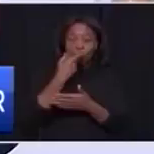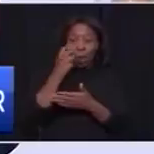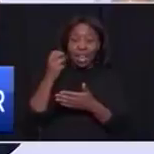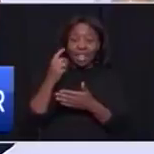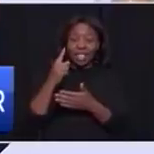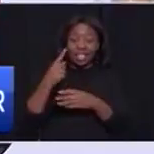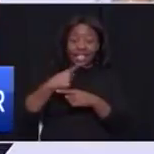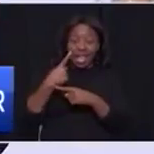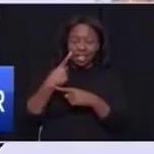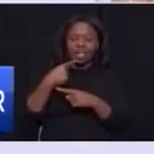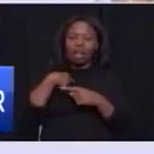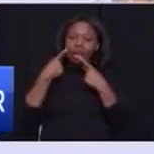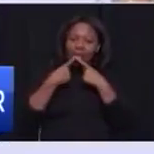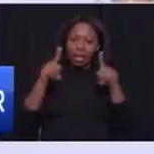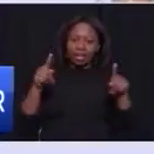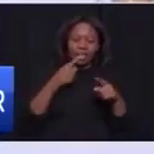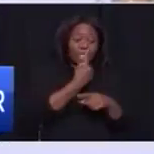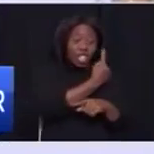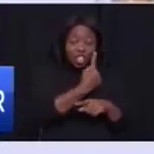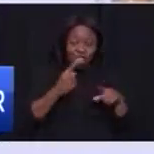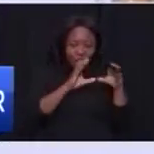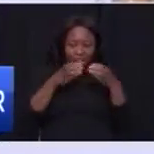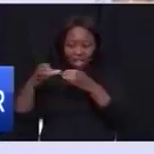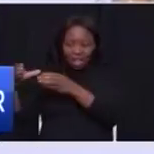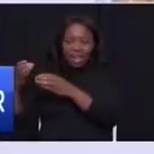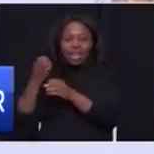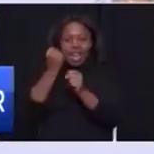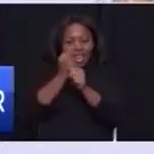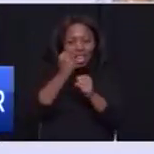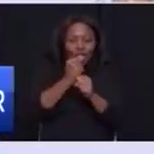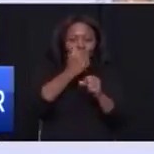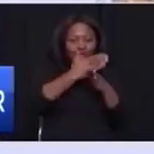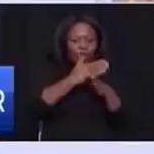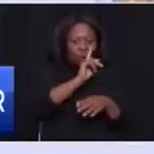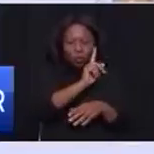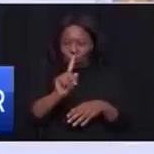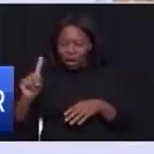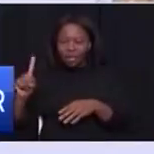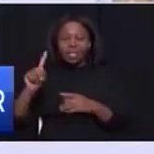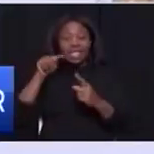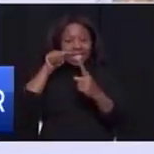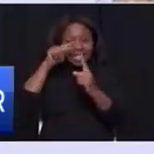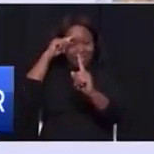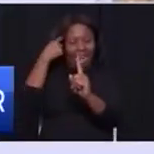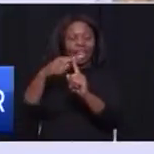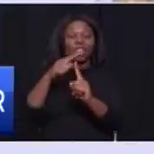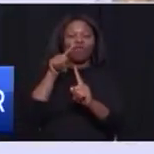jobs each sector will create as part of our target for the next five years.